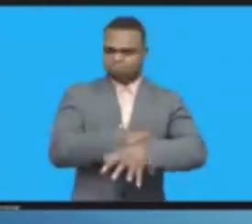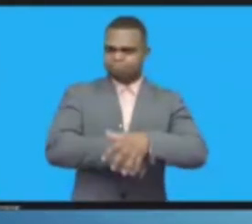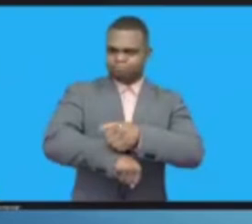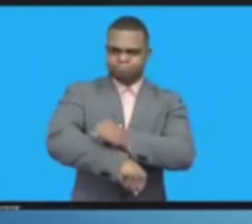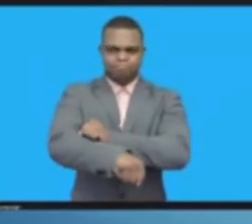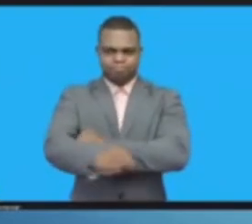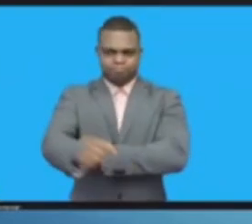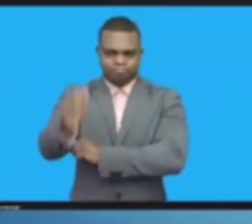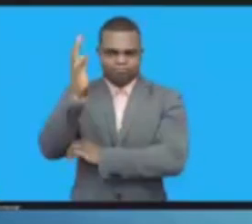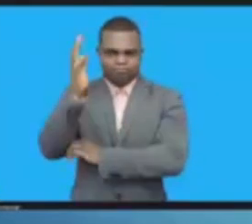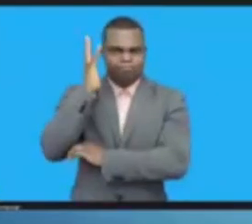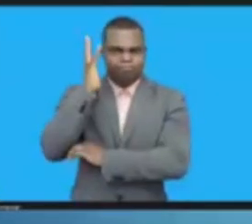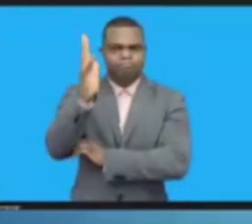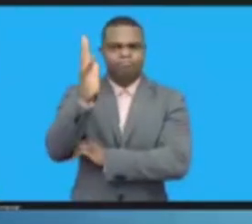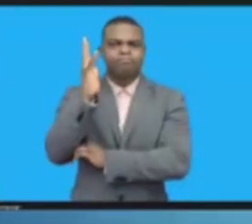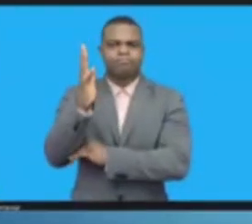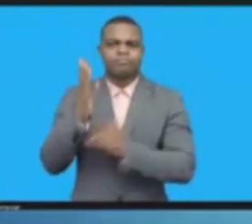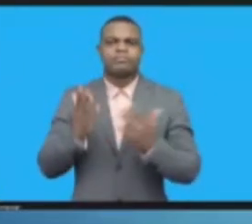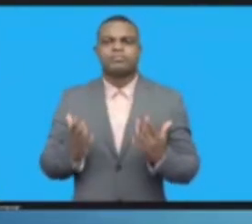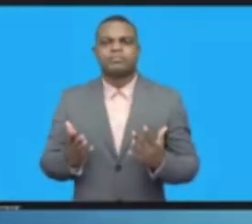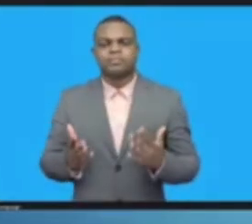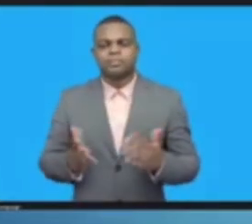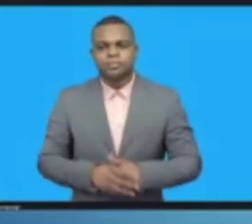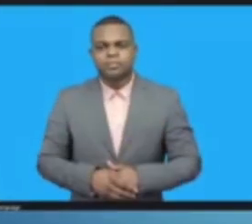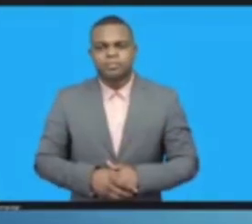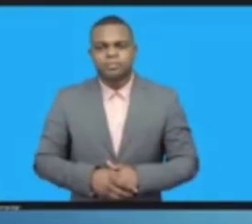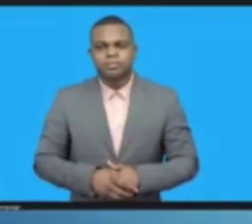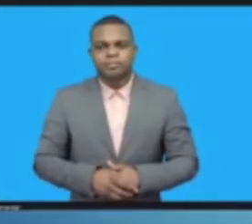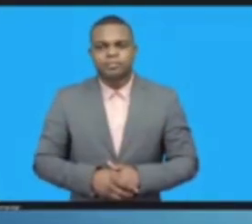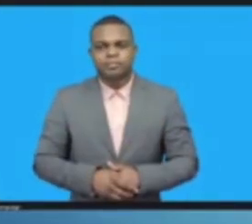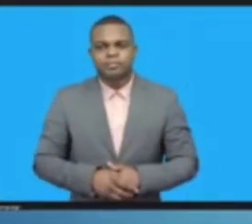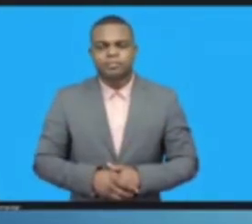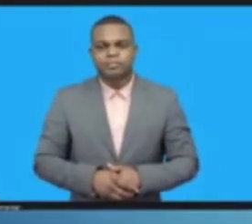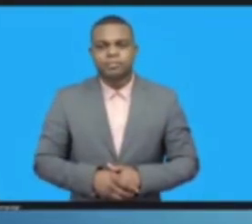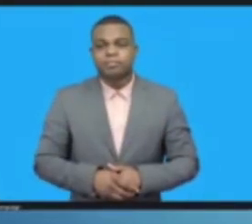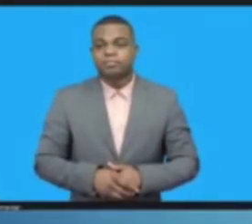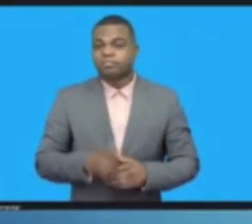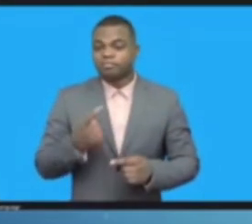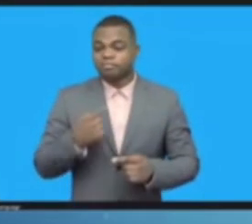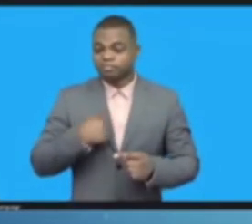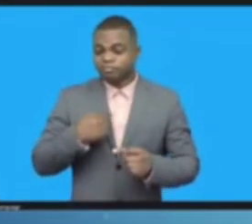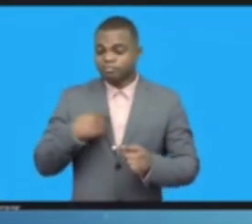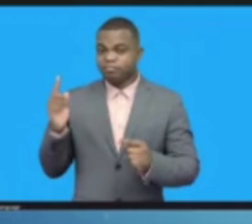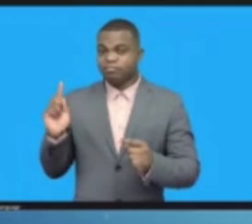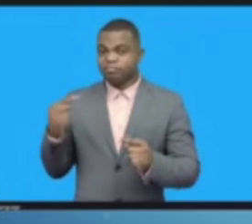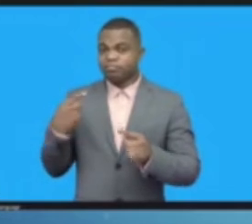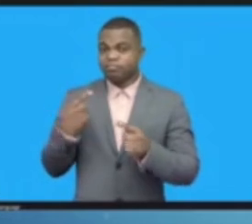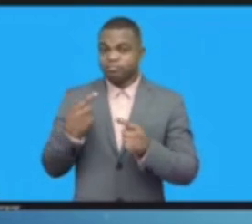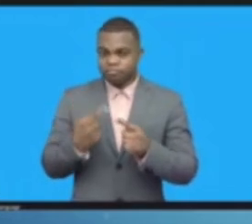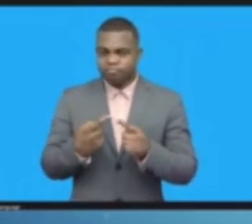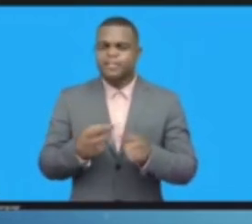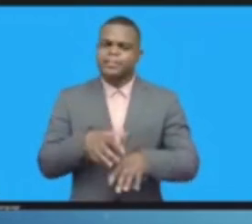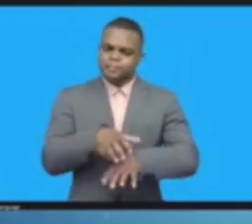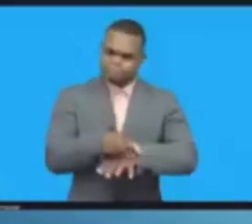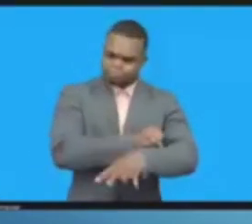Funny enough, I was thinking about Wint a couple of years when I was preparing this speech because we were in a panel, an IGF panel in Geneva.